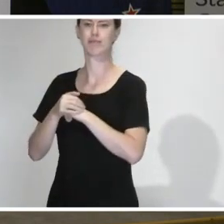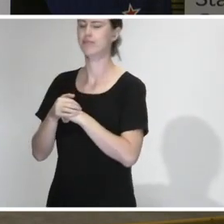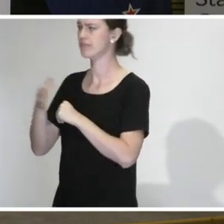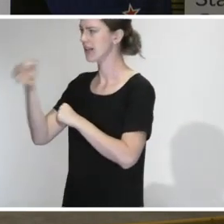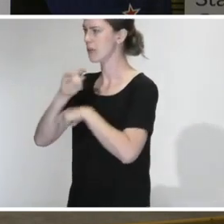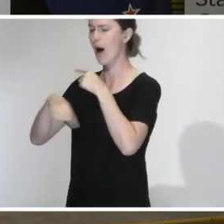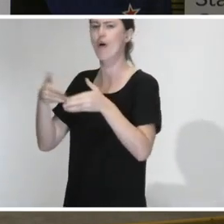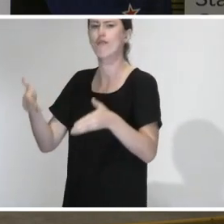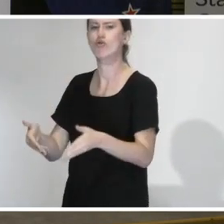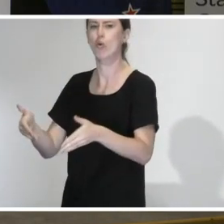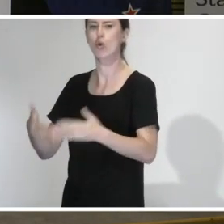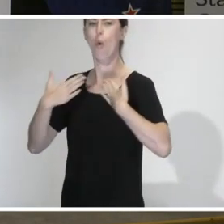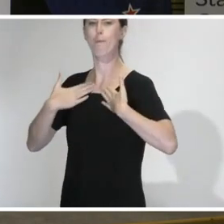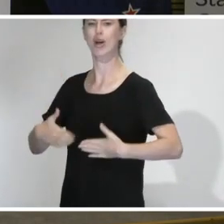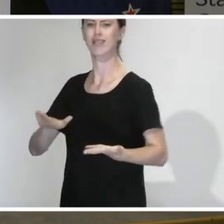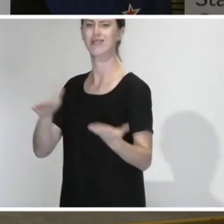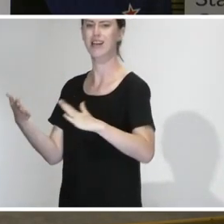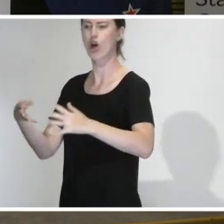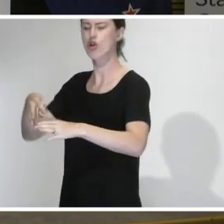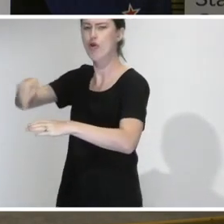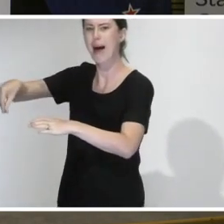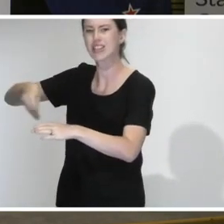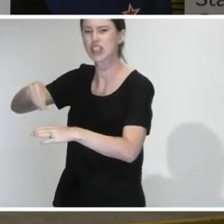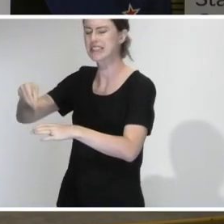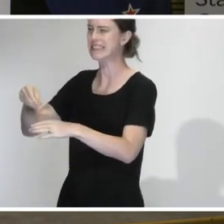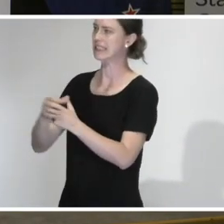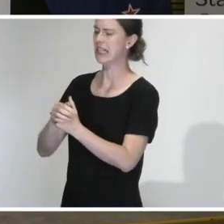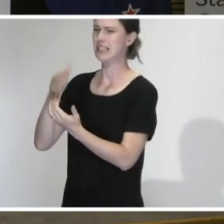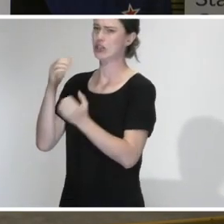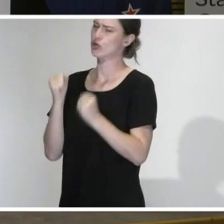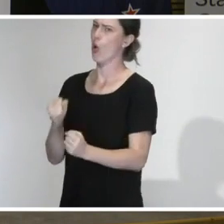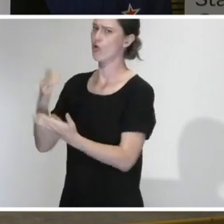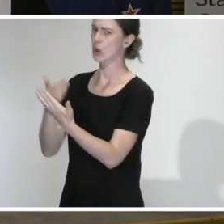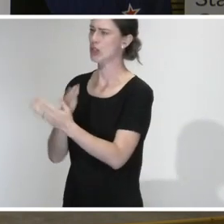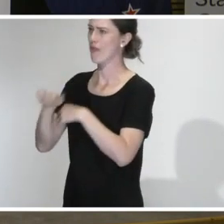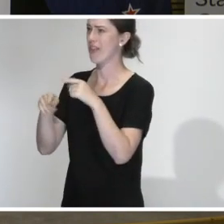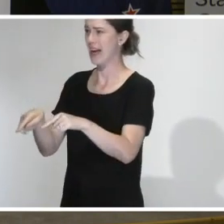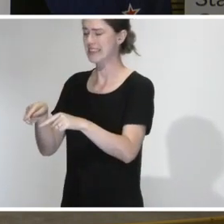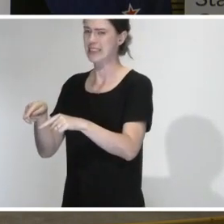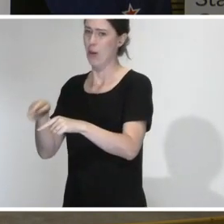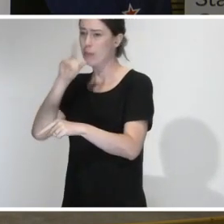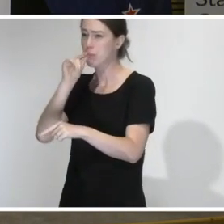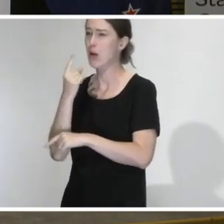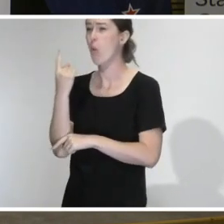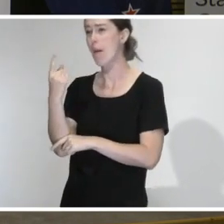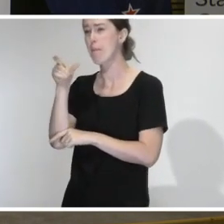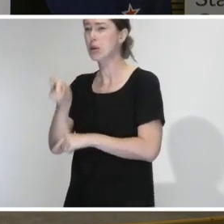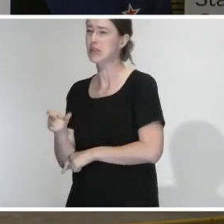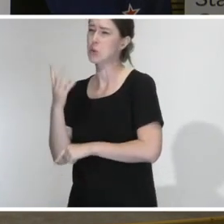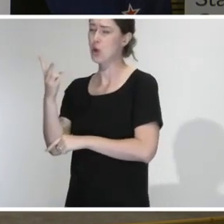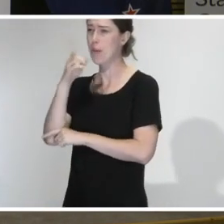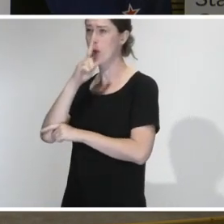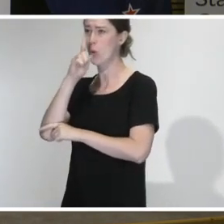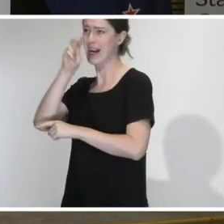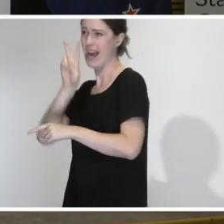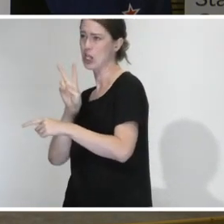and cremations, would you consider loosening some of the criteria around that to allow maybe one person or two people